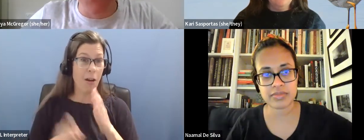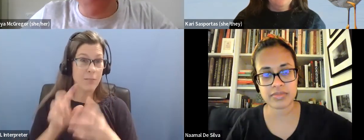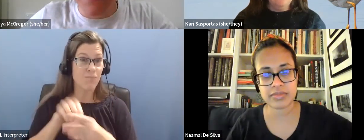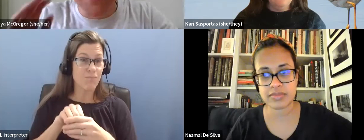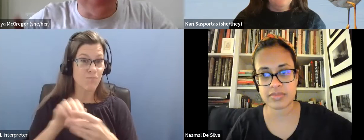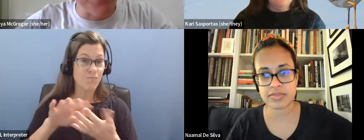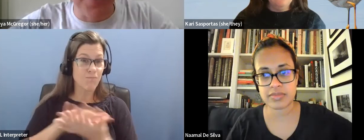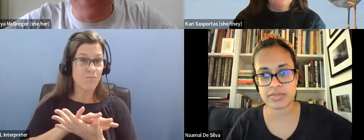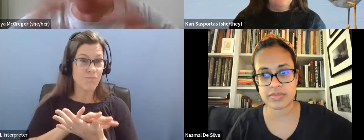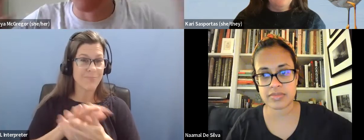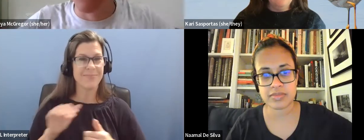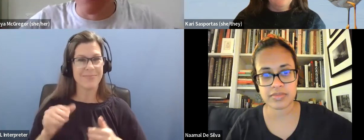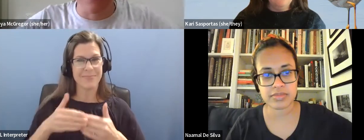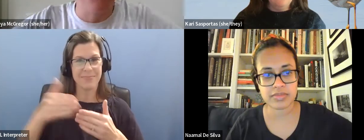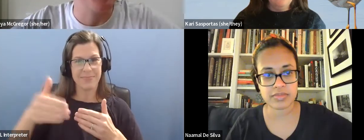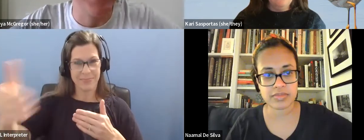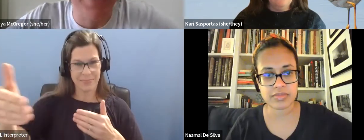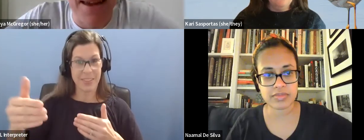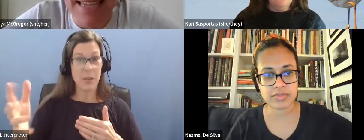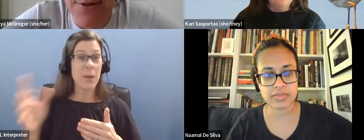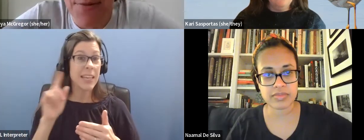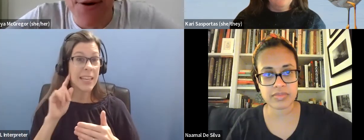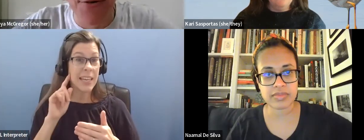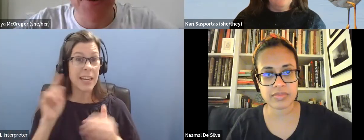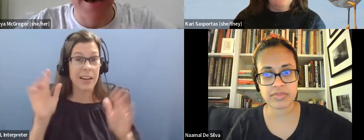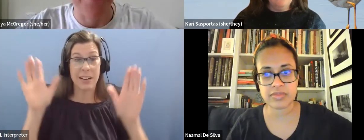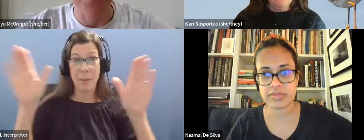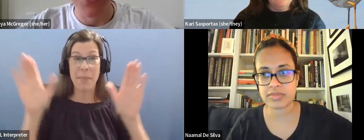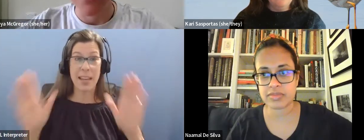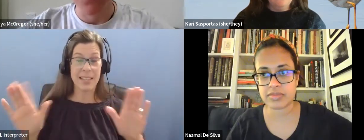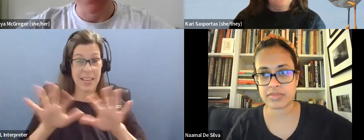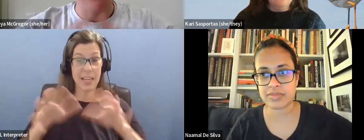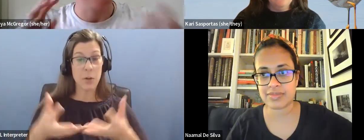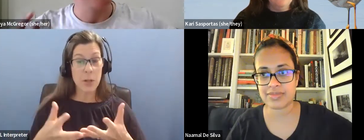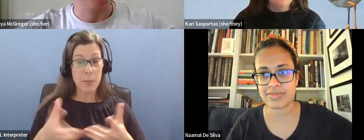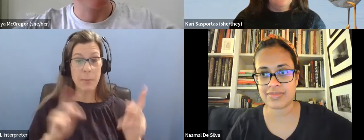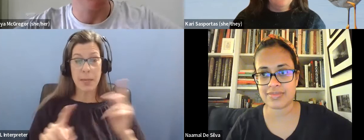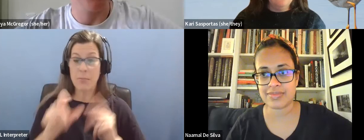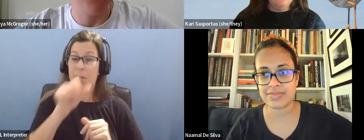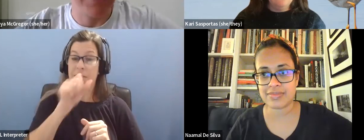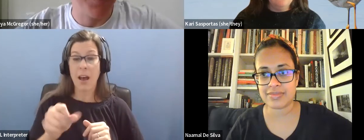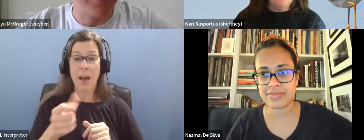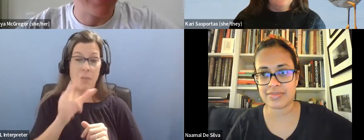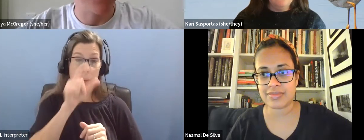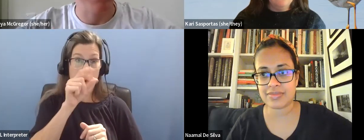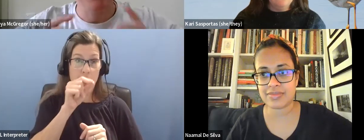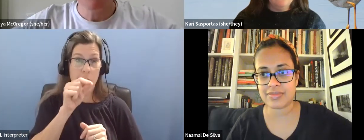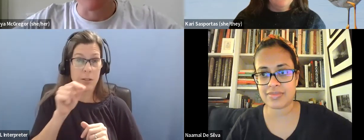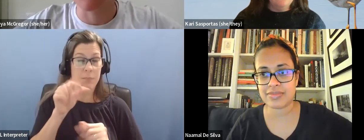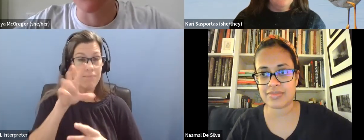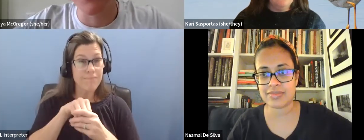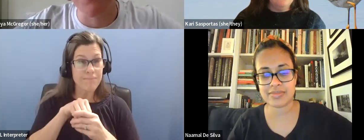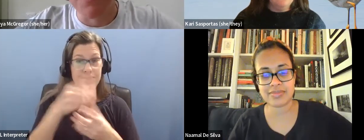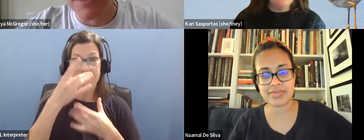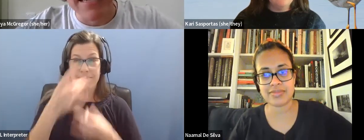So, throughout this series, we're going to hear from a really interesting, amazing group of birders with lots of different stories and lots of different experiences. But